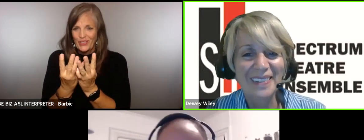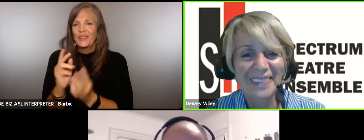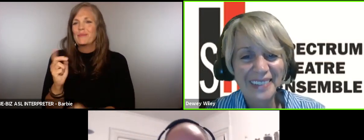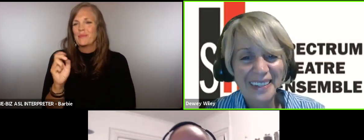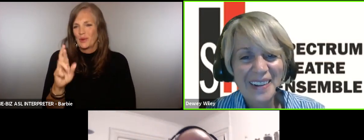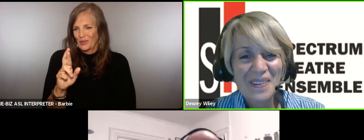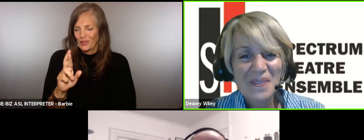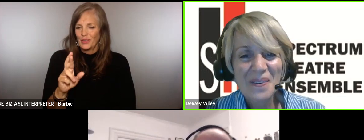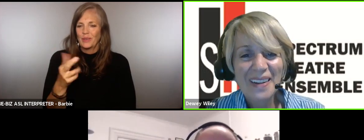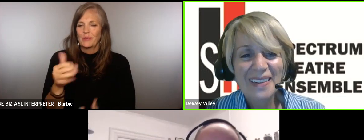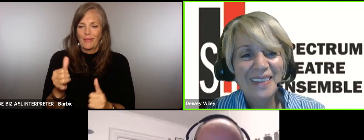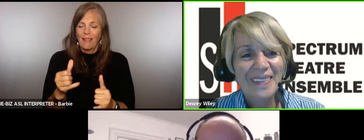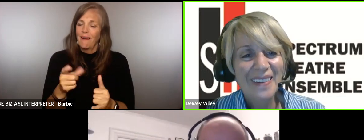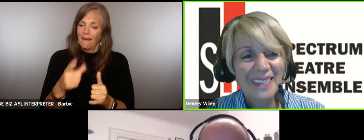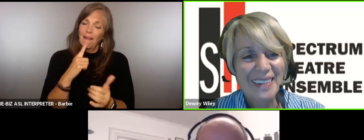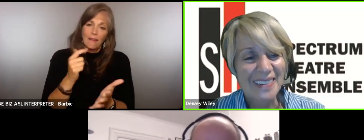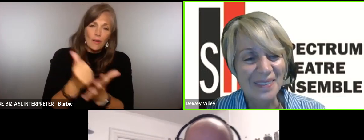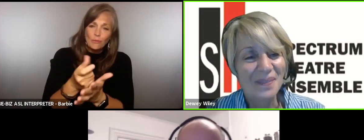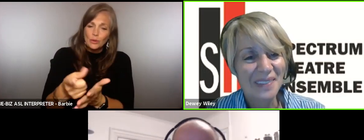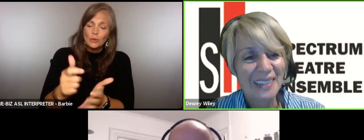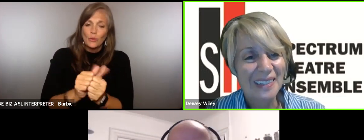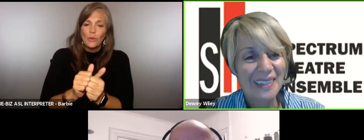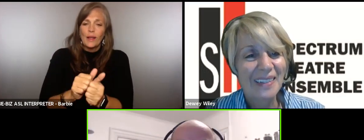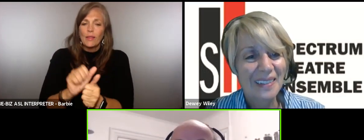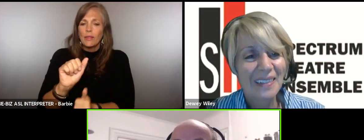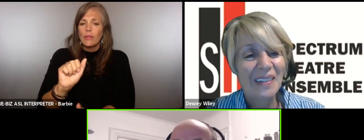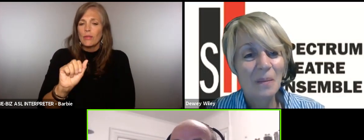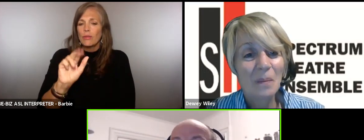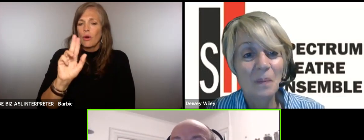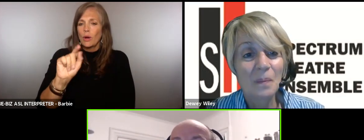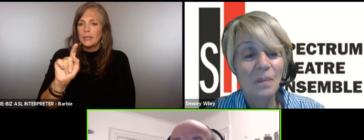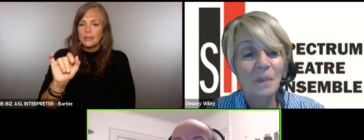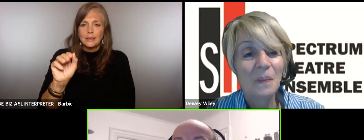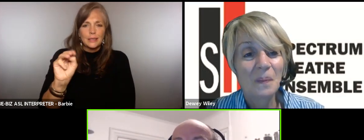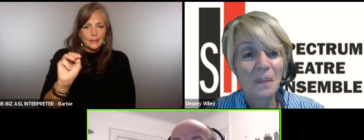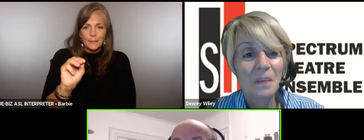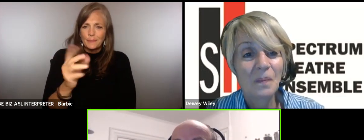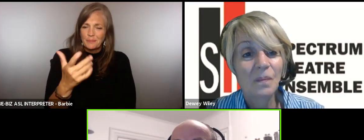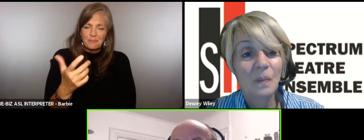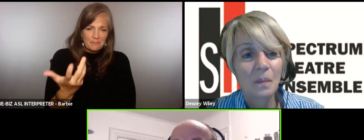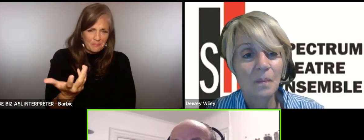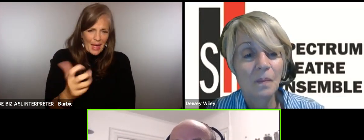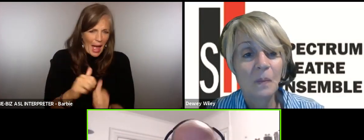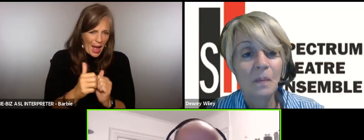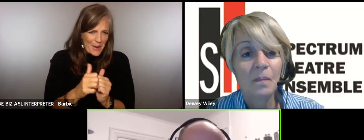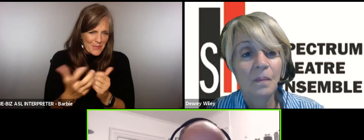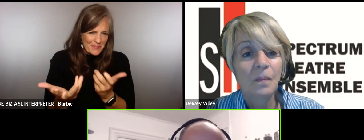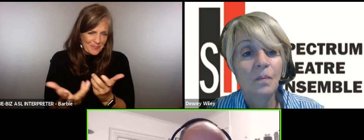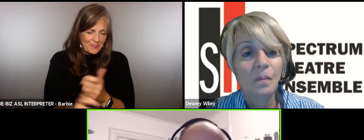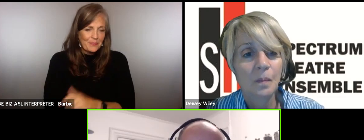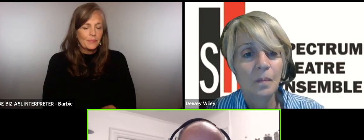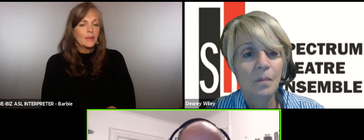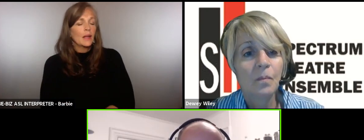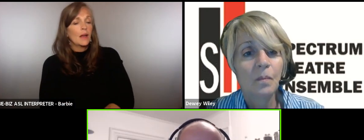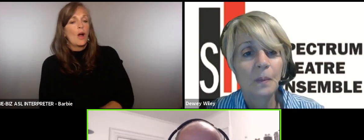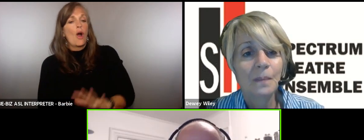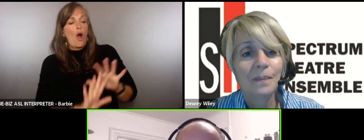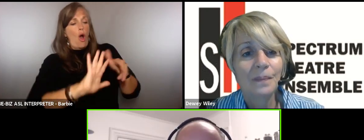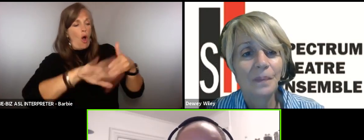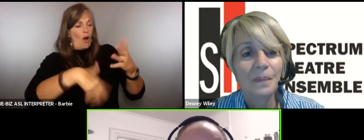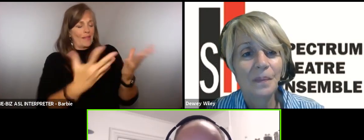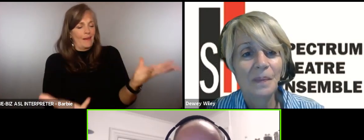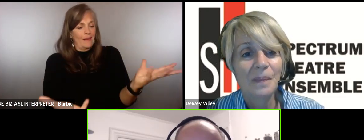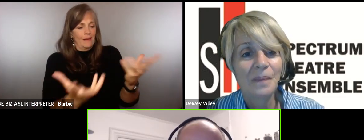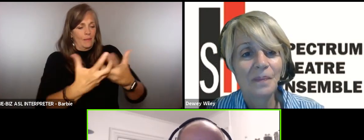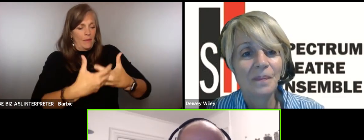helped you with your autism well again you know it's all combined to force me to pay attention to